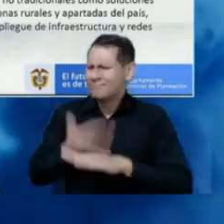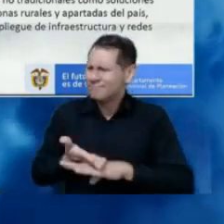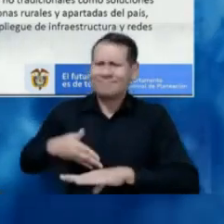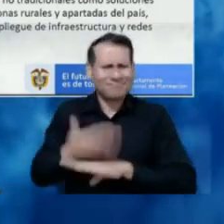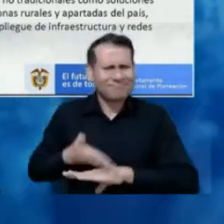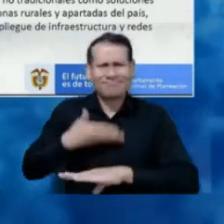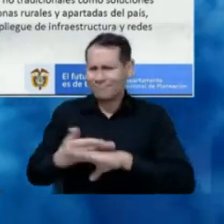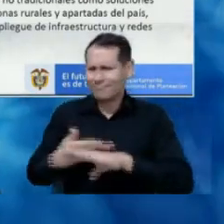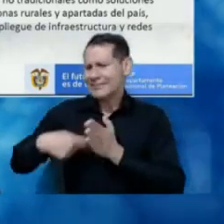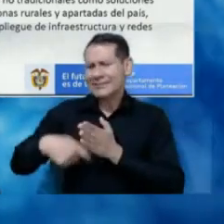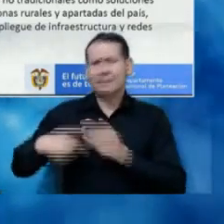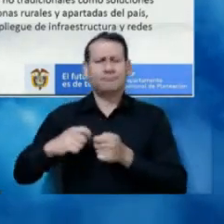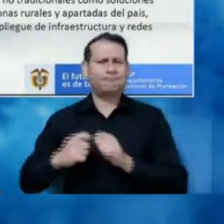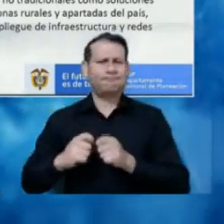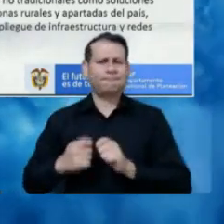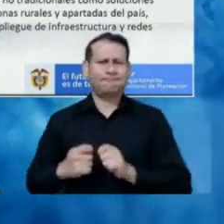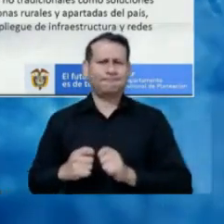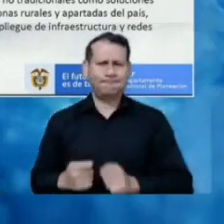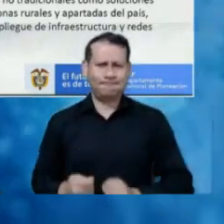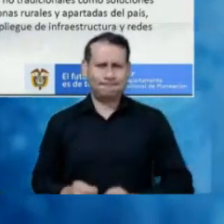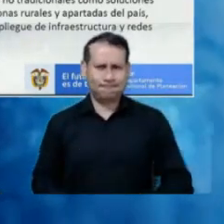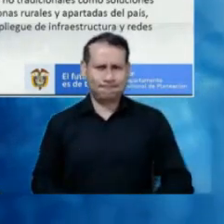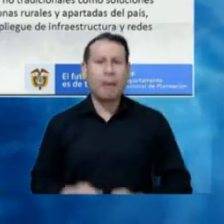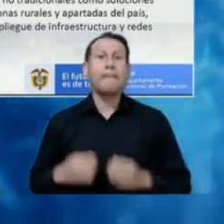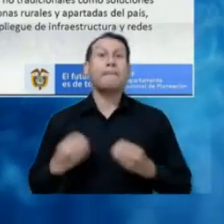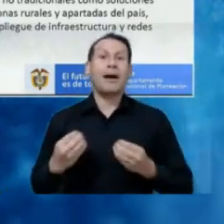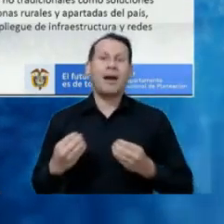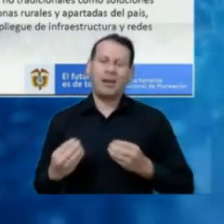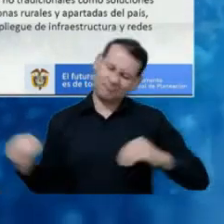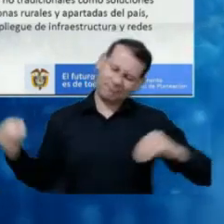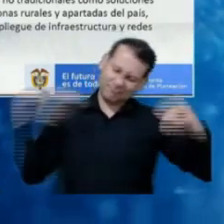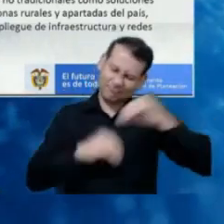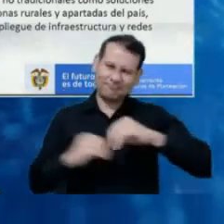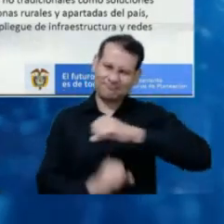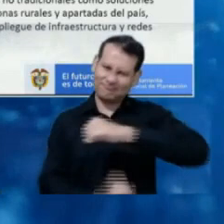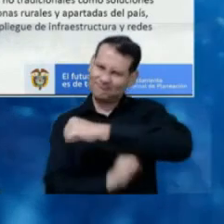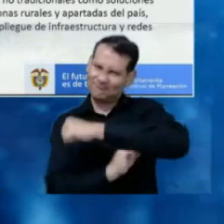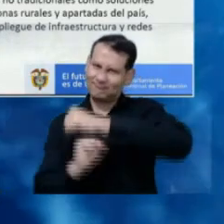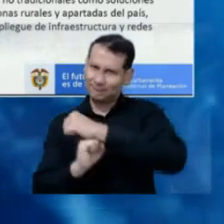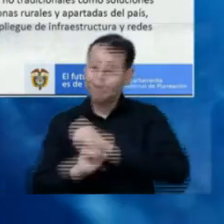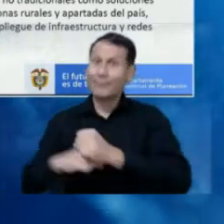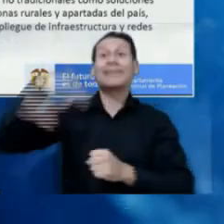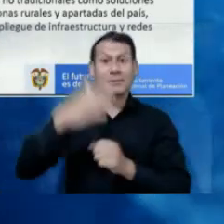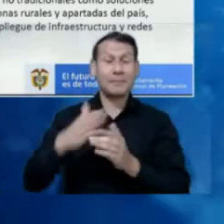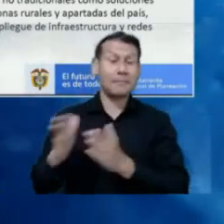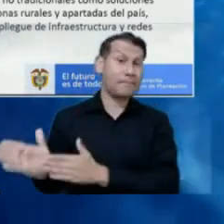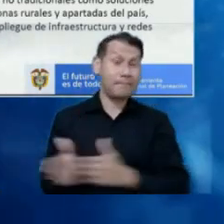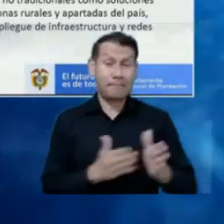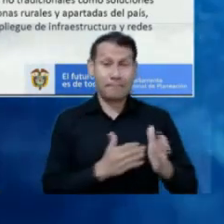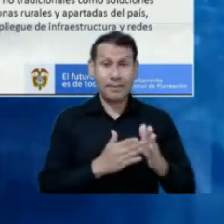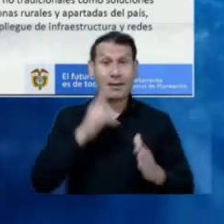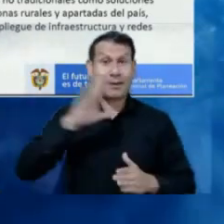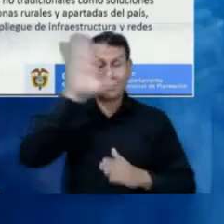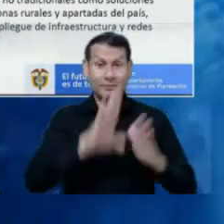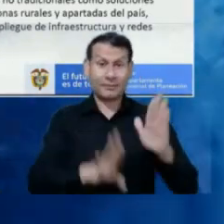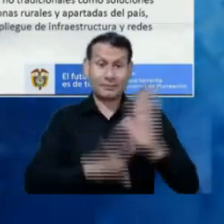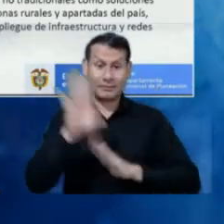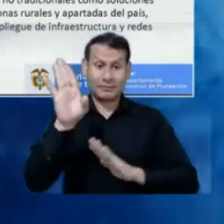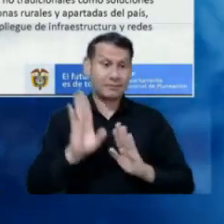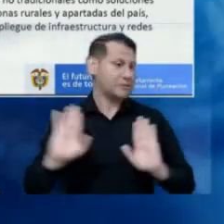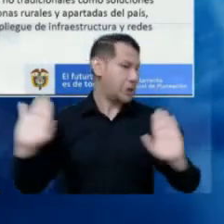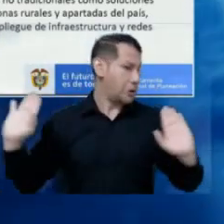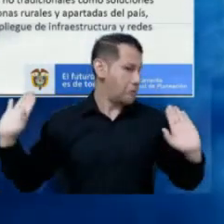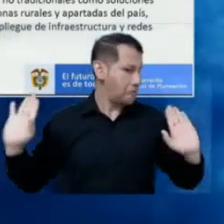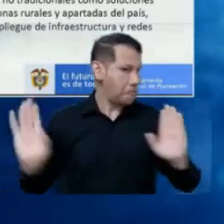Any input that we can receive, are welcome to lay down a strong foundation for the next National Development Plan. With the closing,